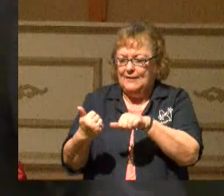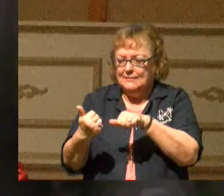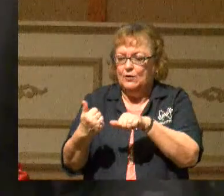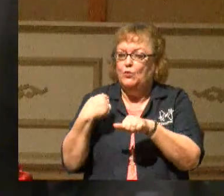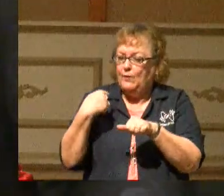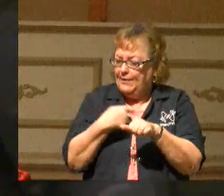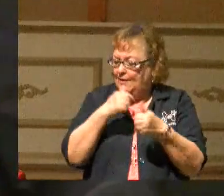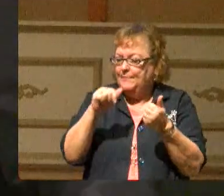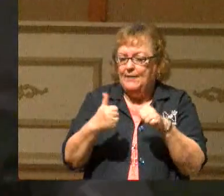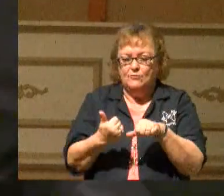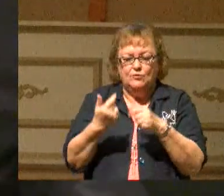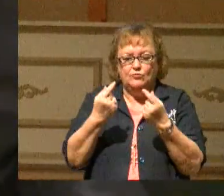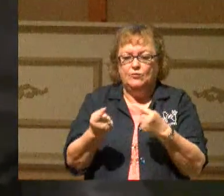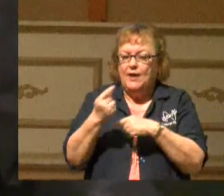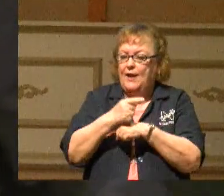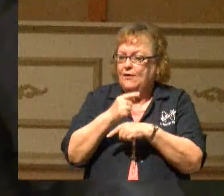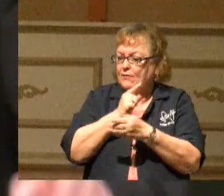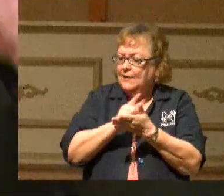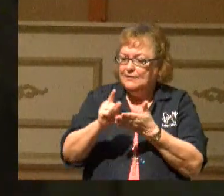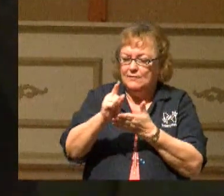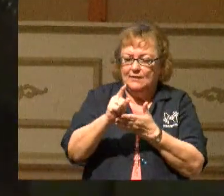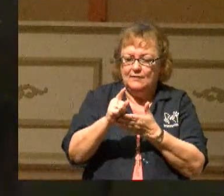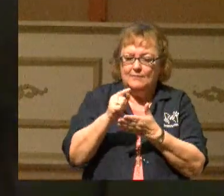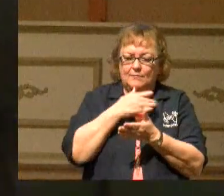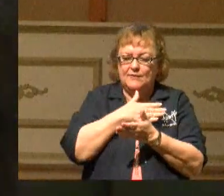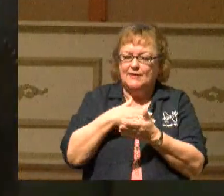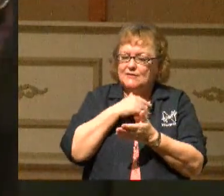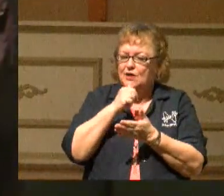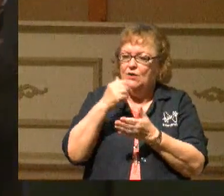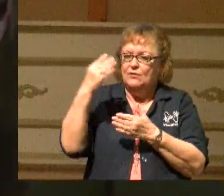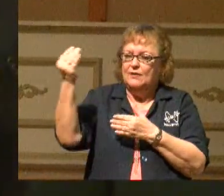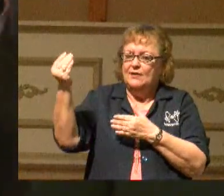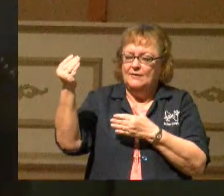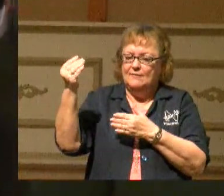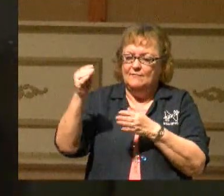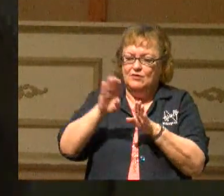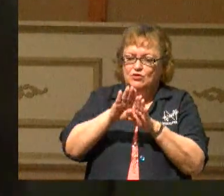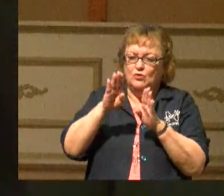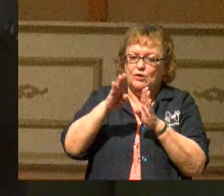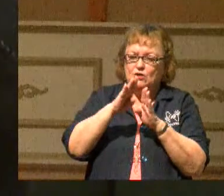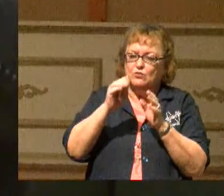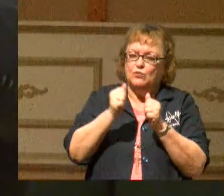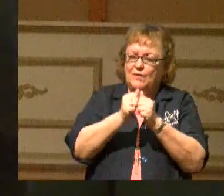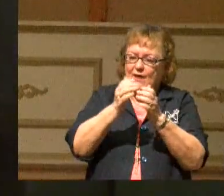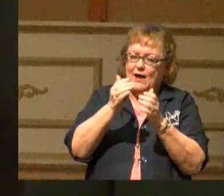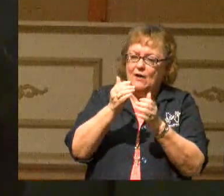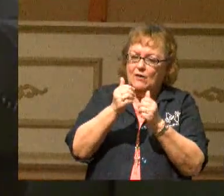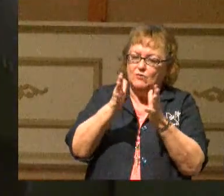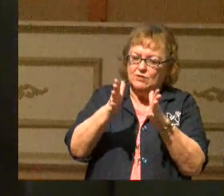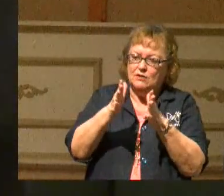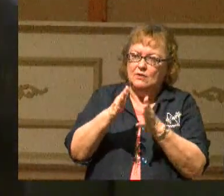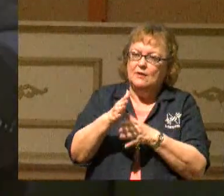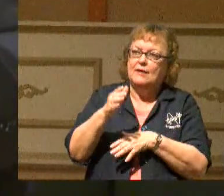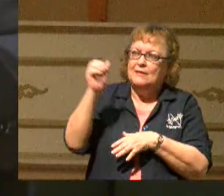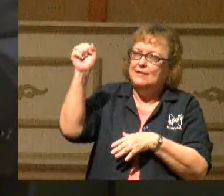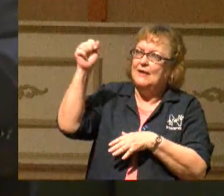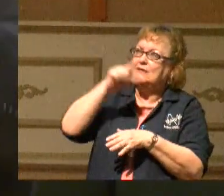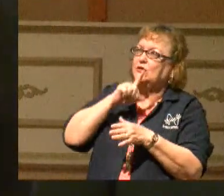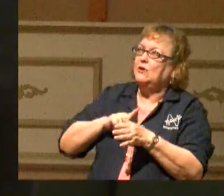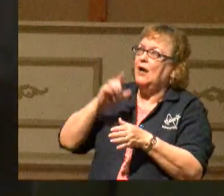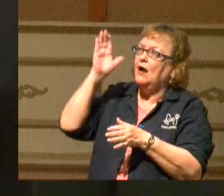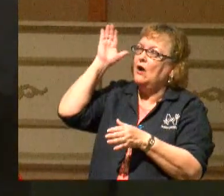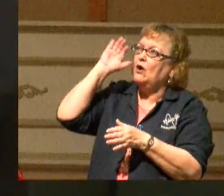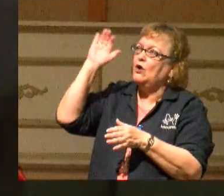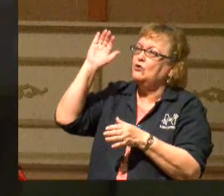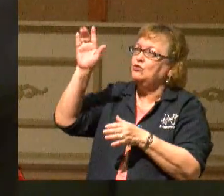you today, we can baptize you next Sunday, but please don't walk out the doors without acknowledging, yes, Lord, I heard your call.